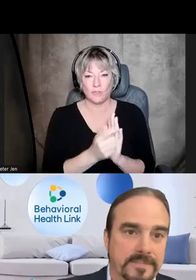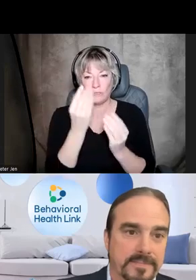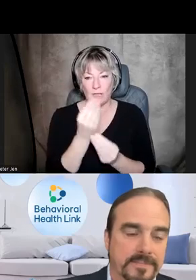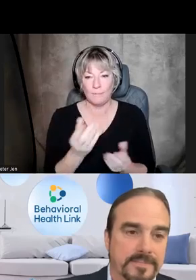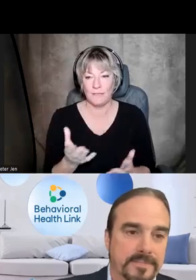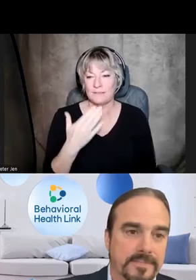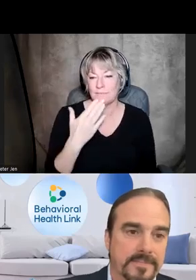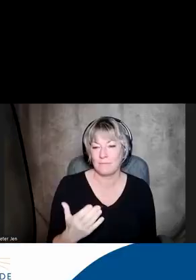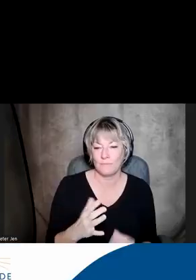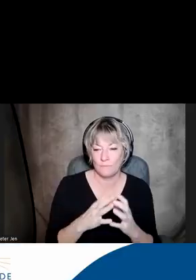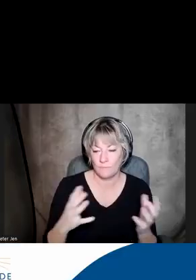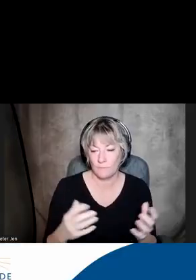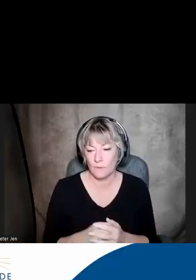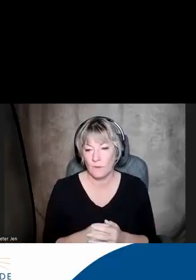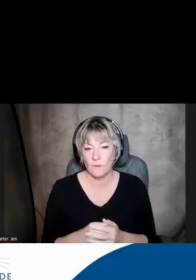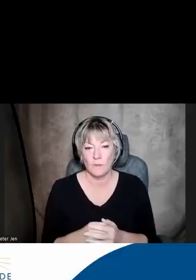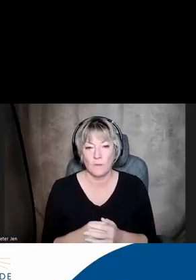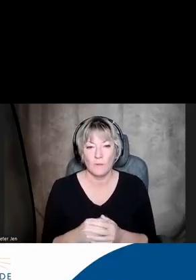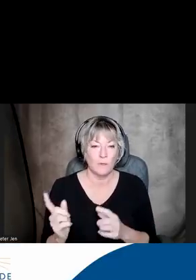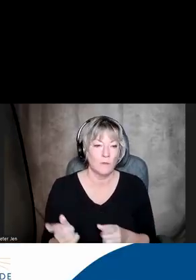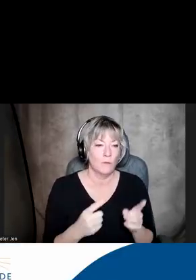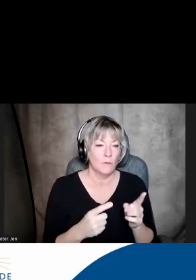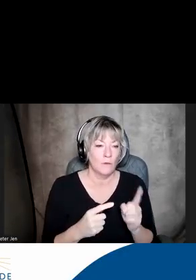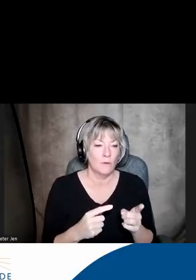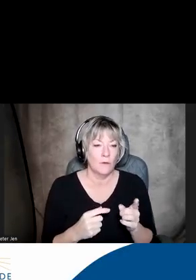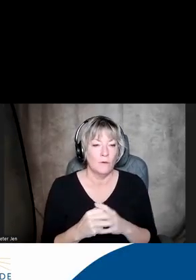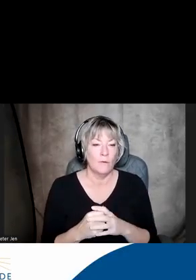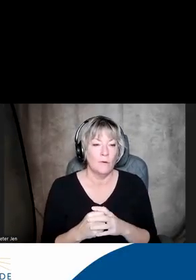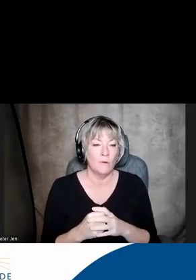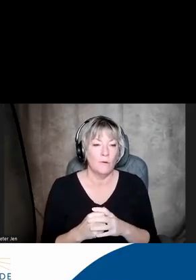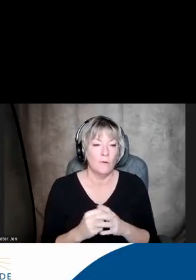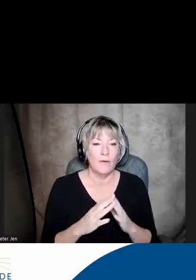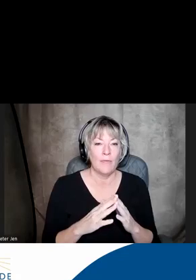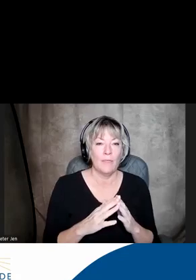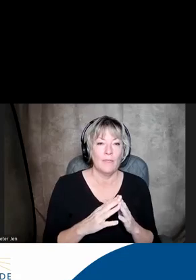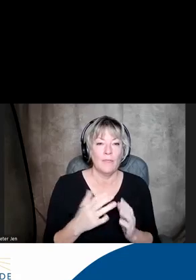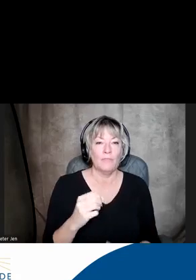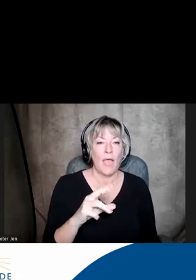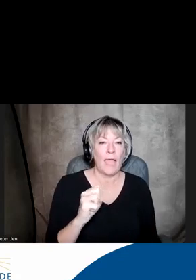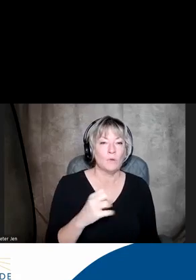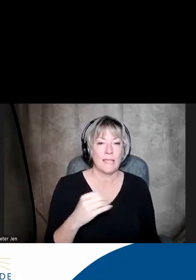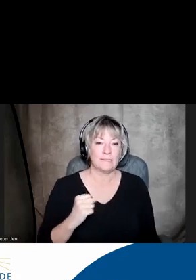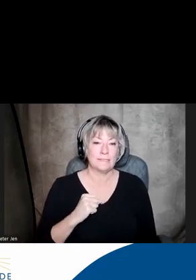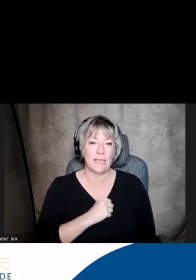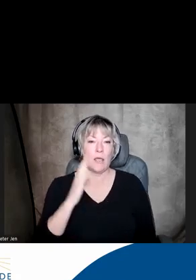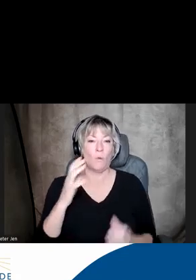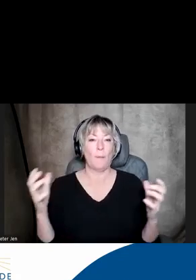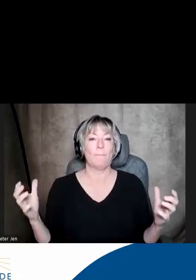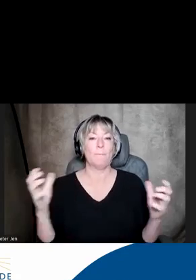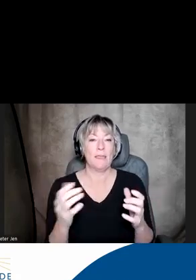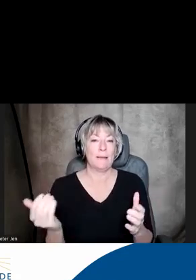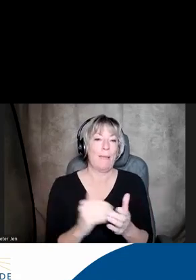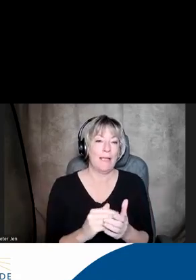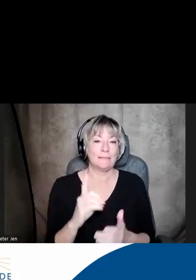Thank you so much. If we can switch to the next slide, the House and Senate will be coming back to D.C. next week